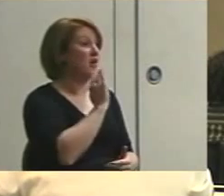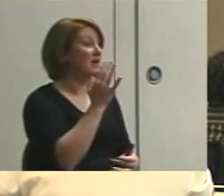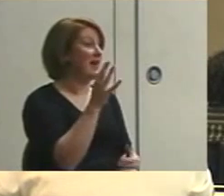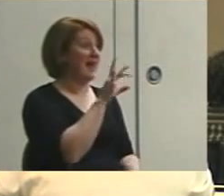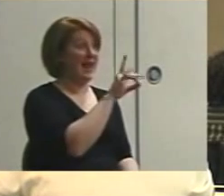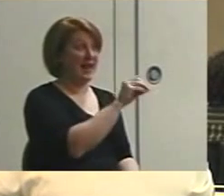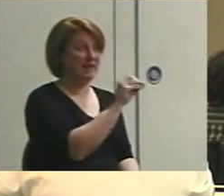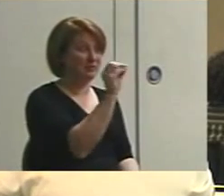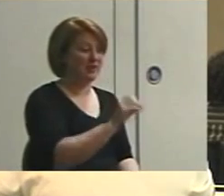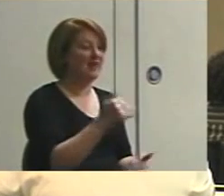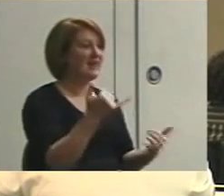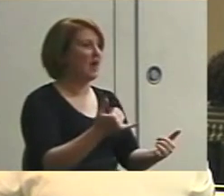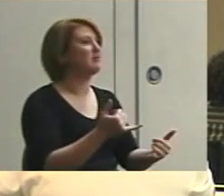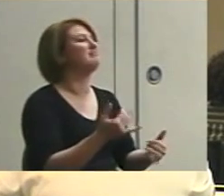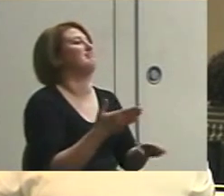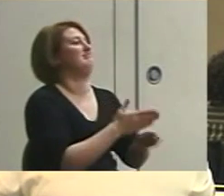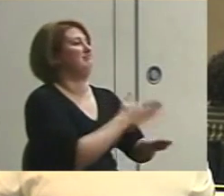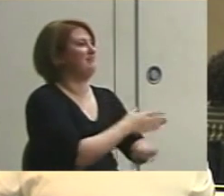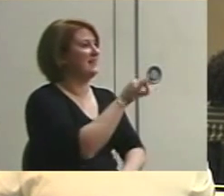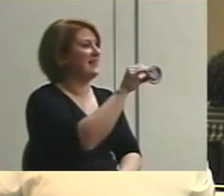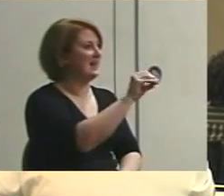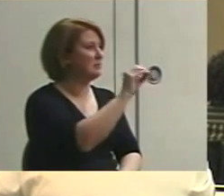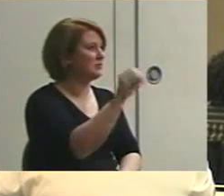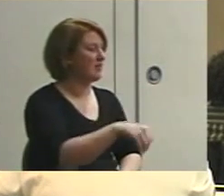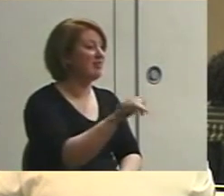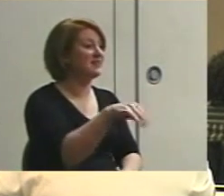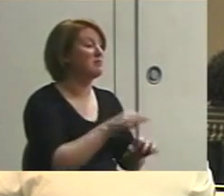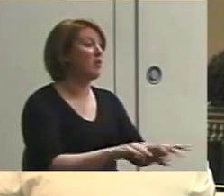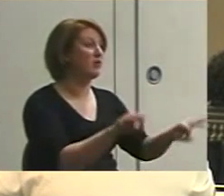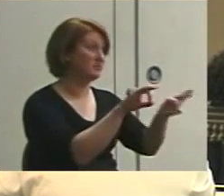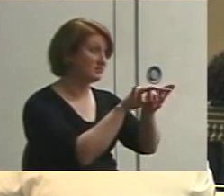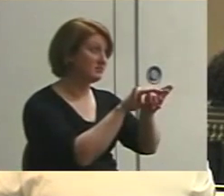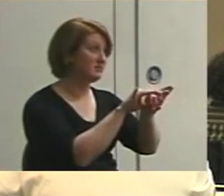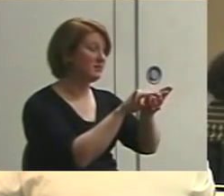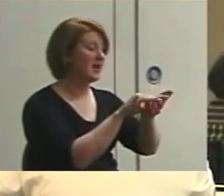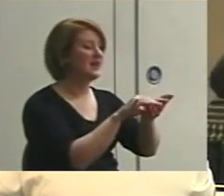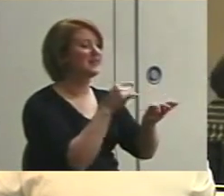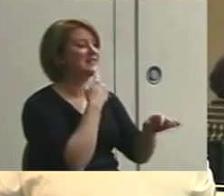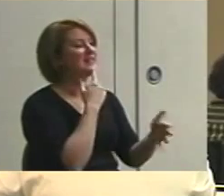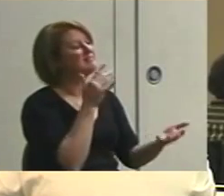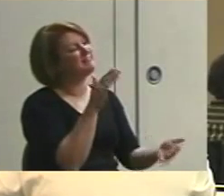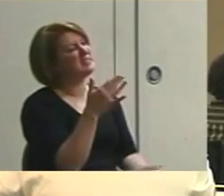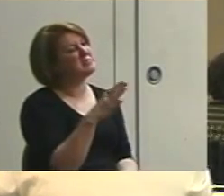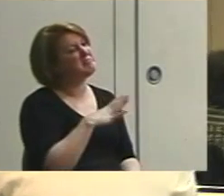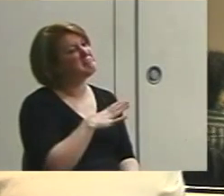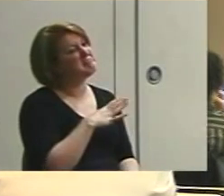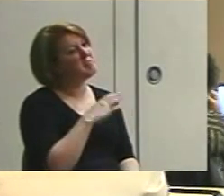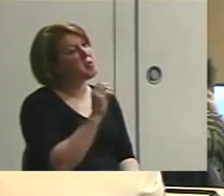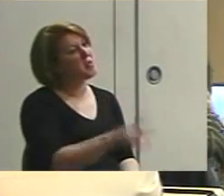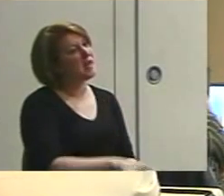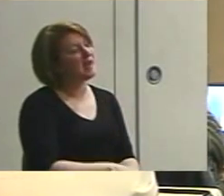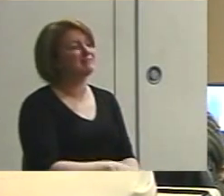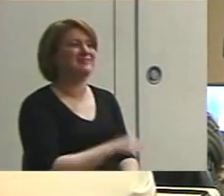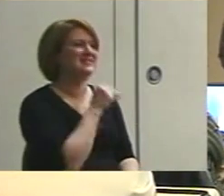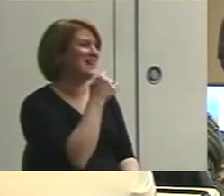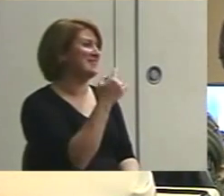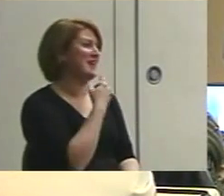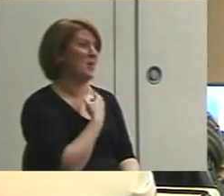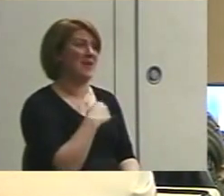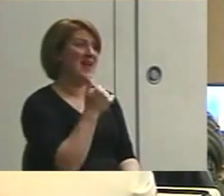80%, now they get 90%. That's important. Just to say it seems like they're doing okay, doesn't tell me very much.